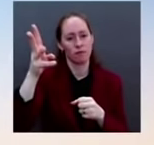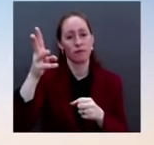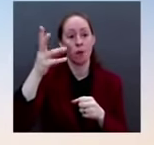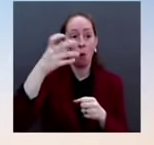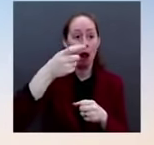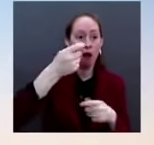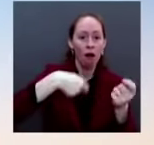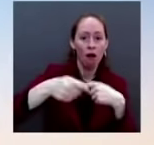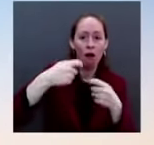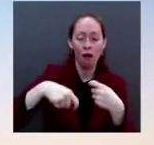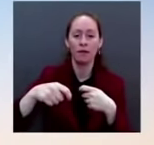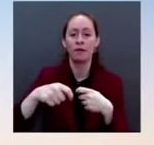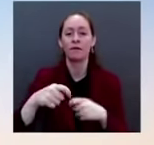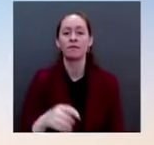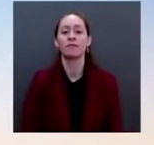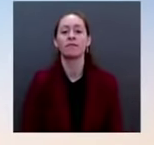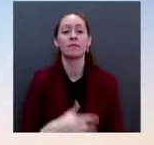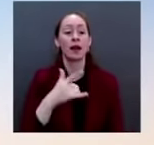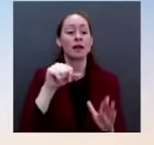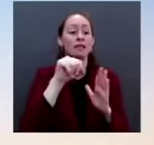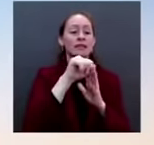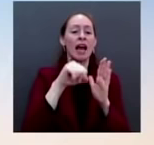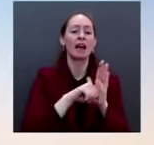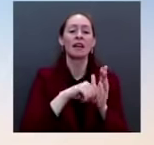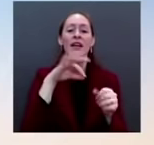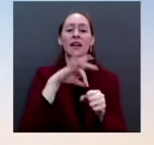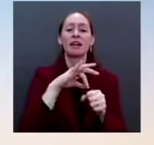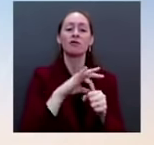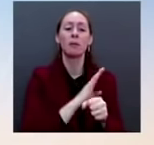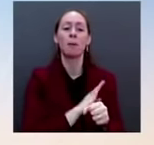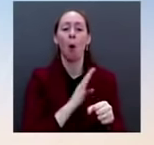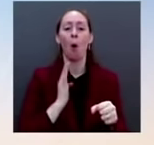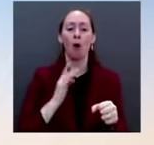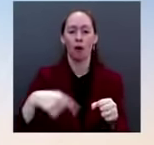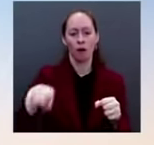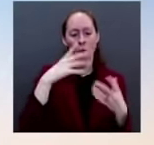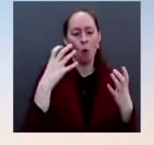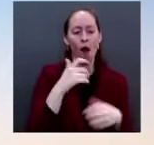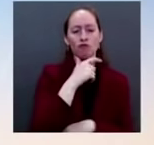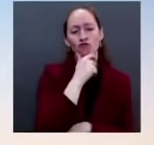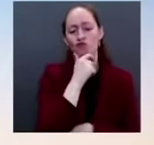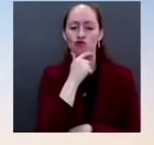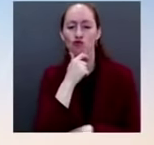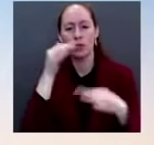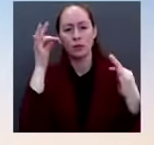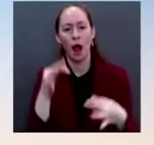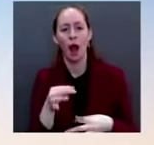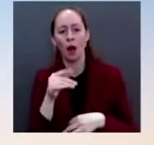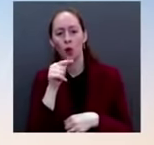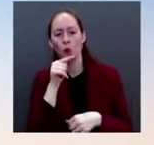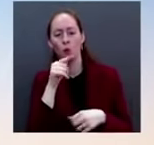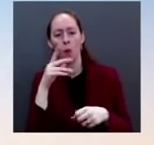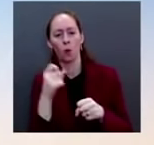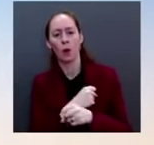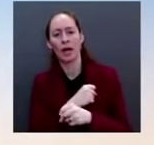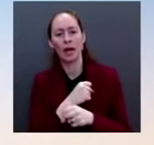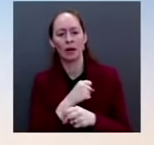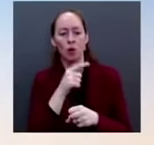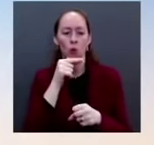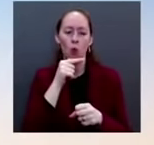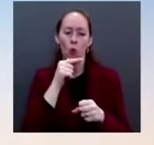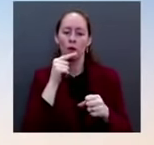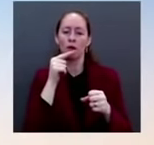who manage the voting and counting process. Texas passed a law that makes it easier for partisan poll watchers to hover around people while they vote and